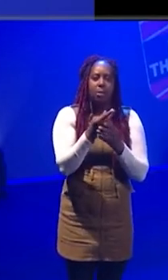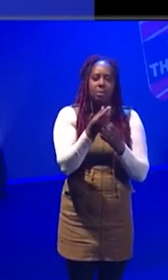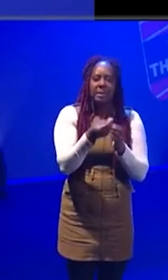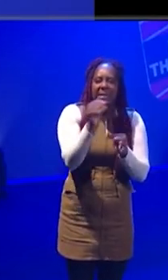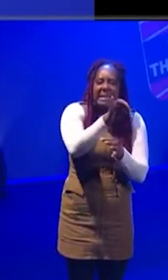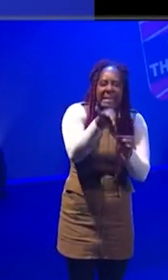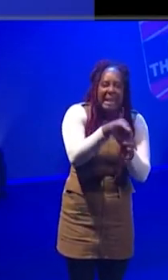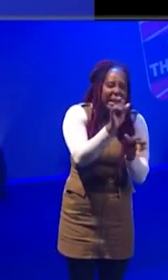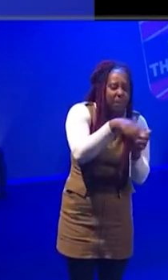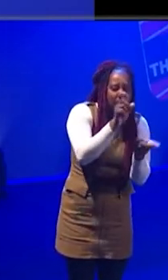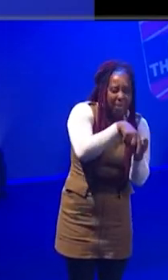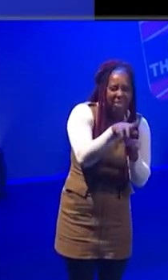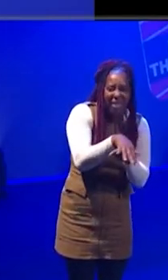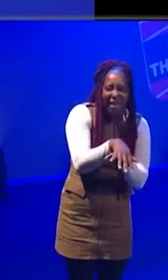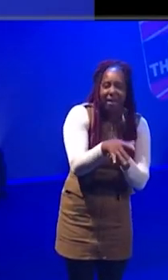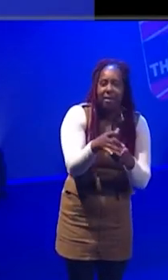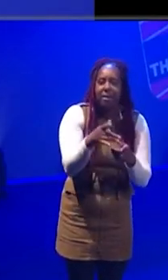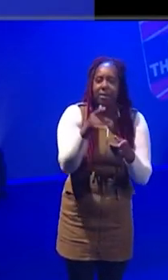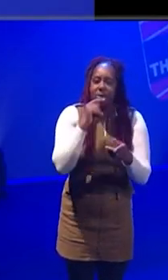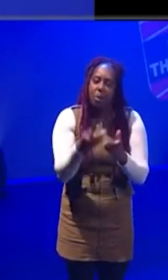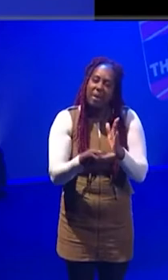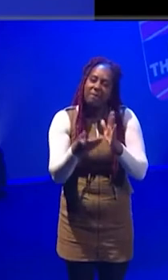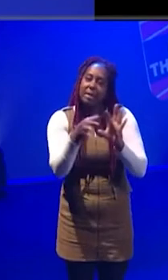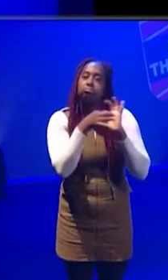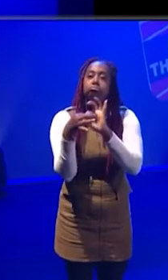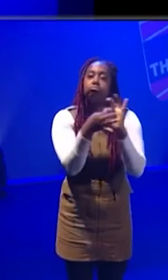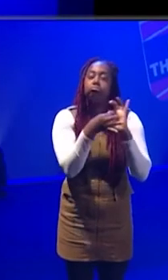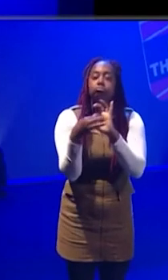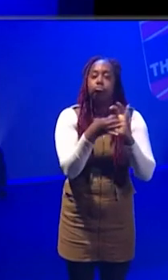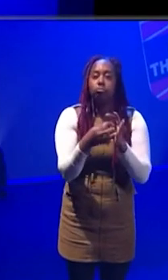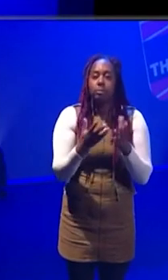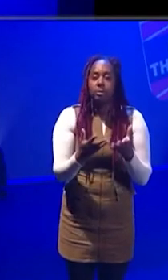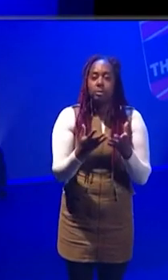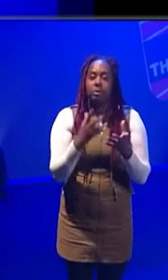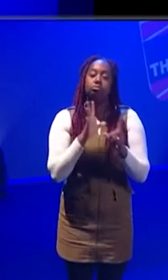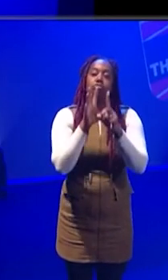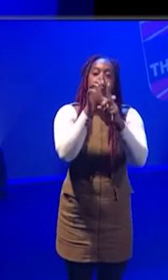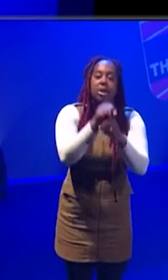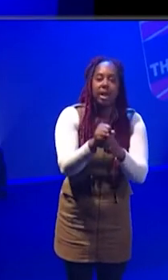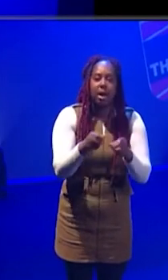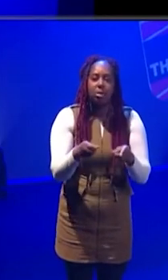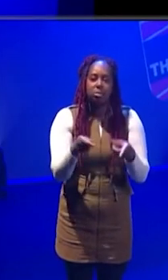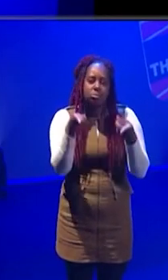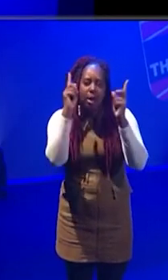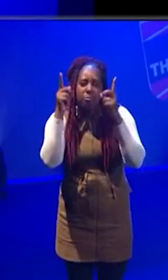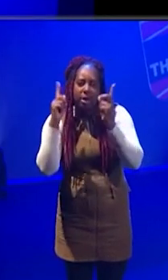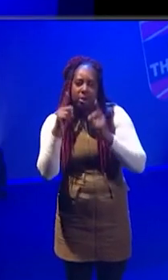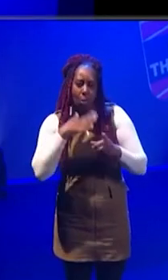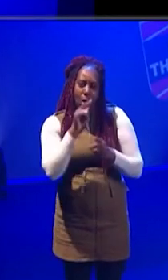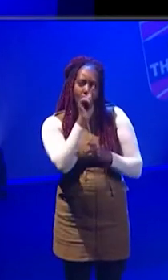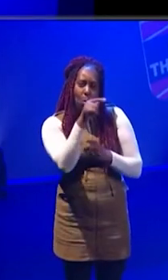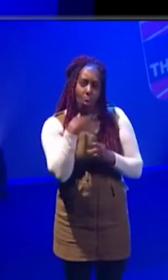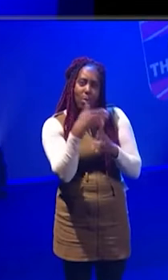would invest in relationships. So reach out to directors that you want to work with,